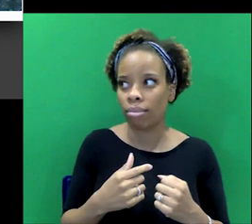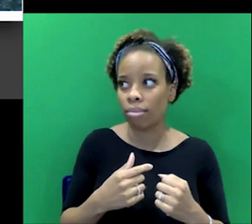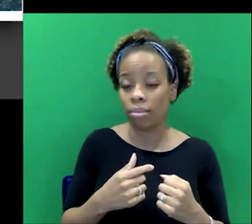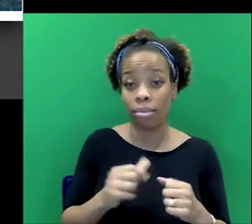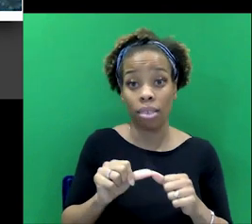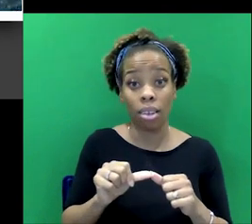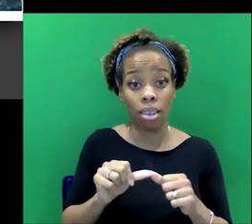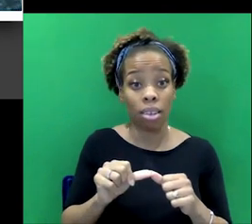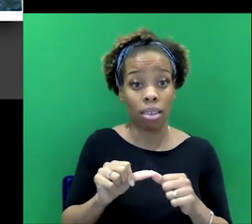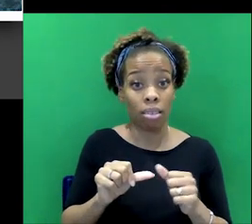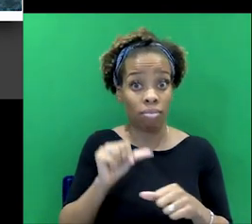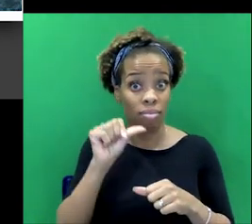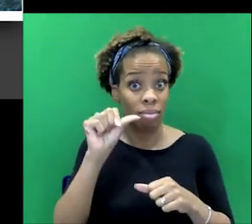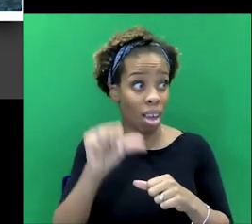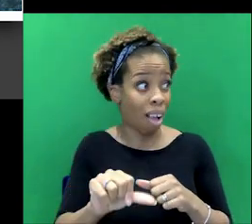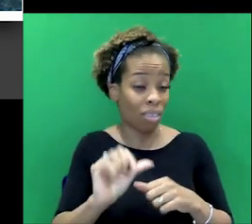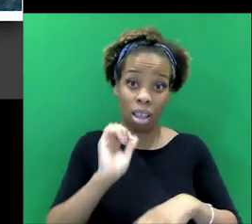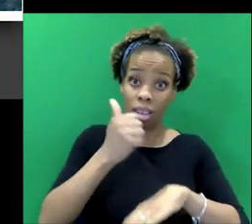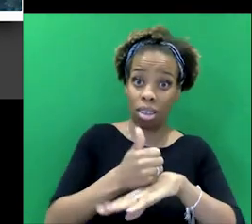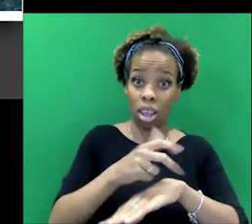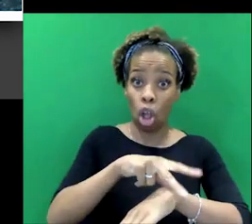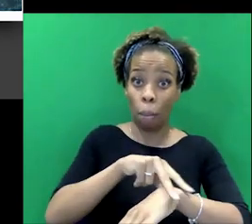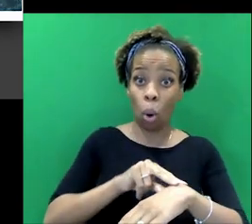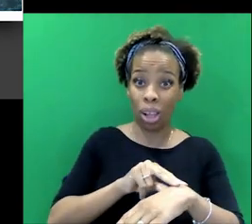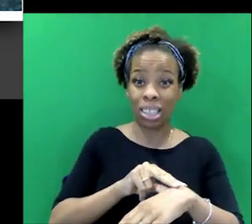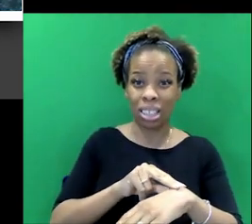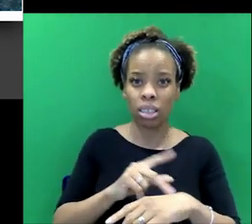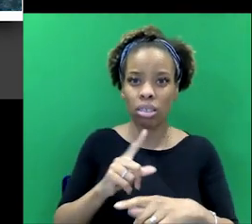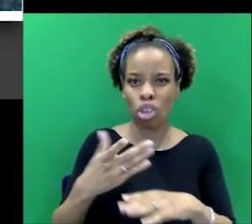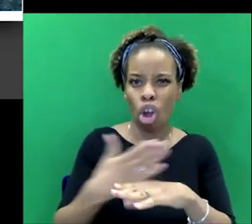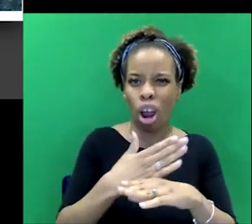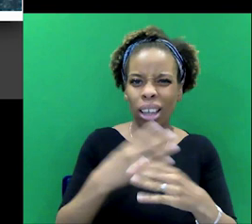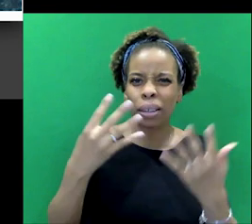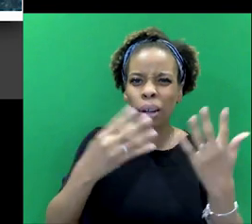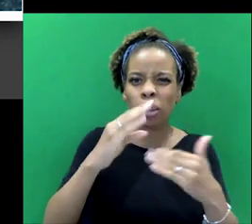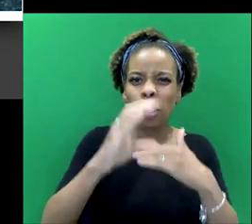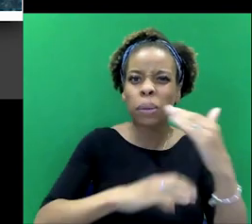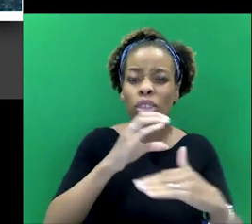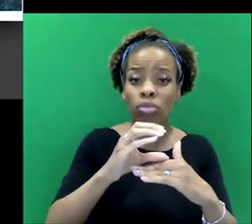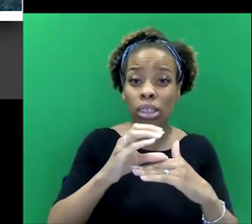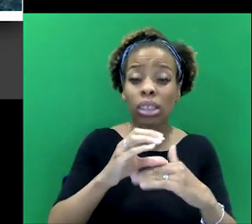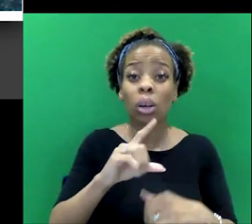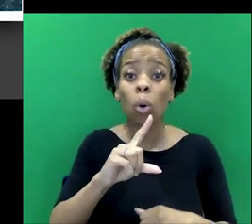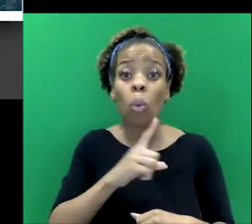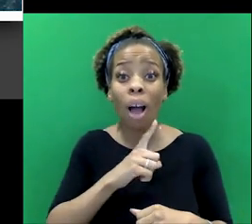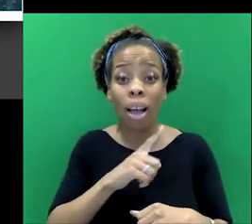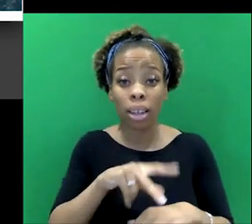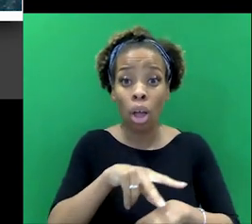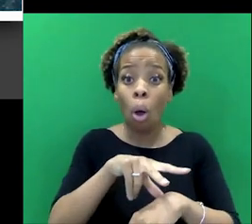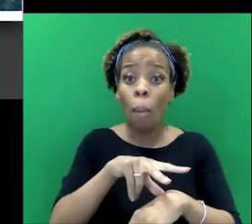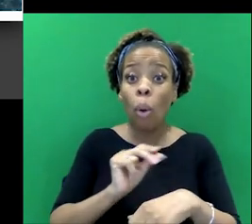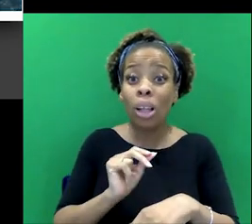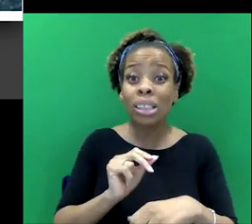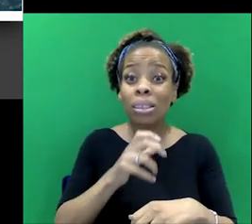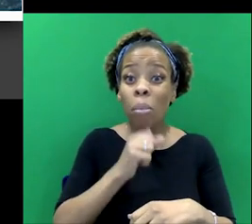police after its formation in the early 19th century, where police men were drawn from